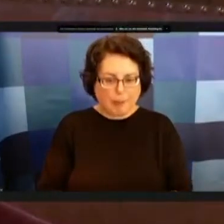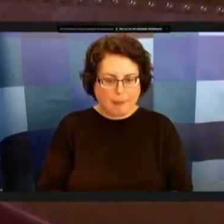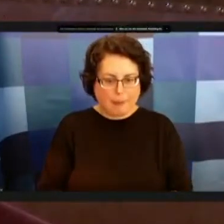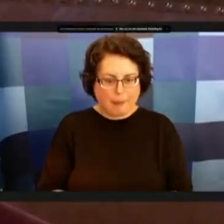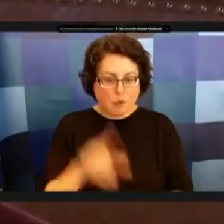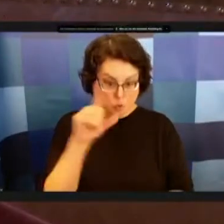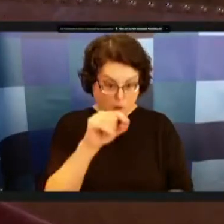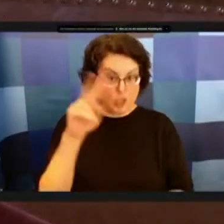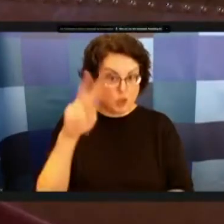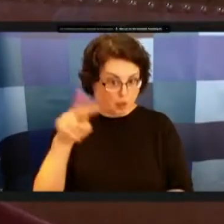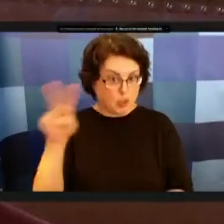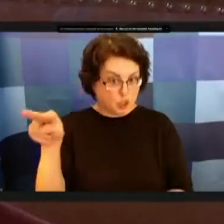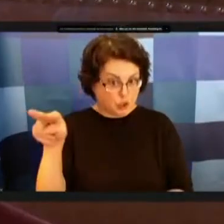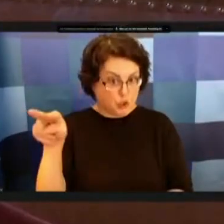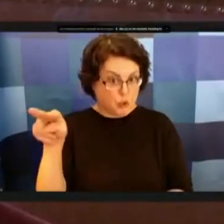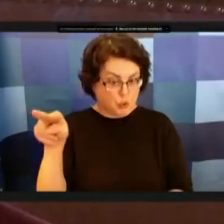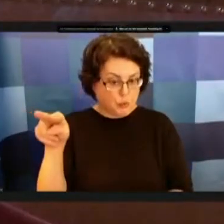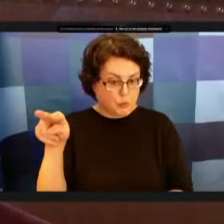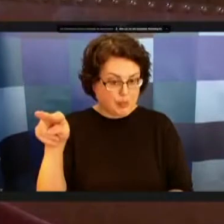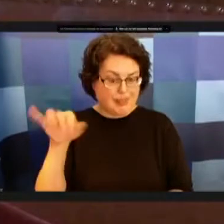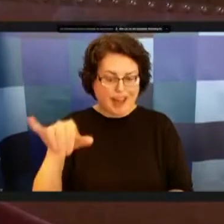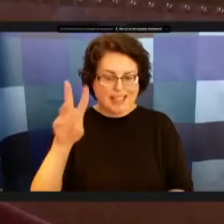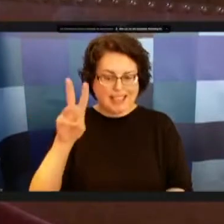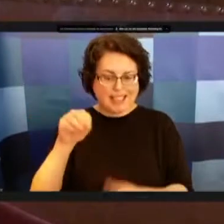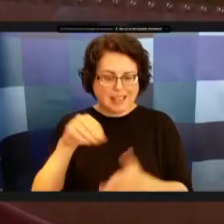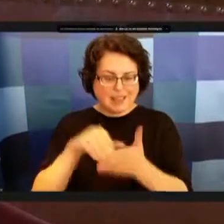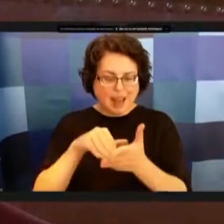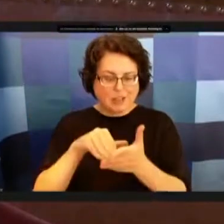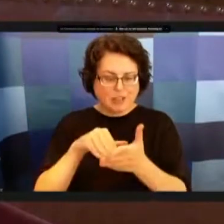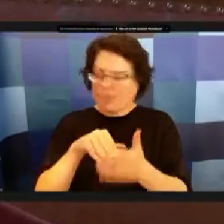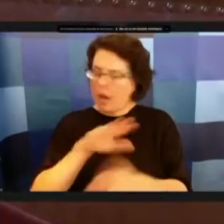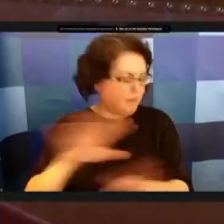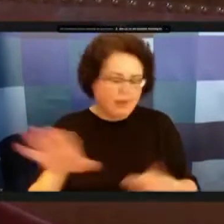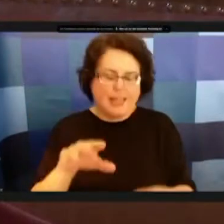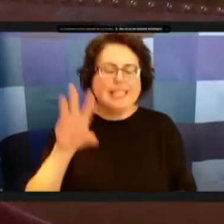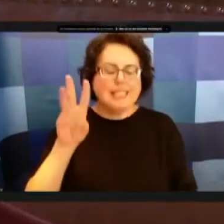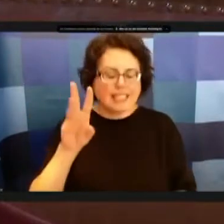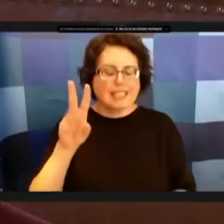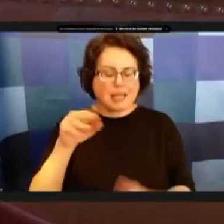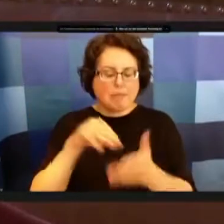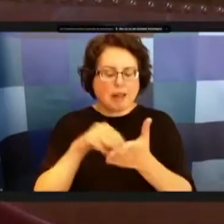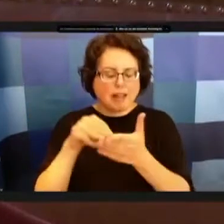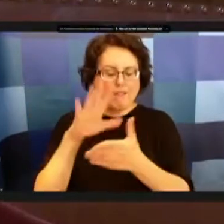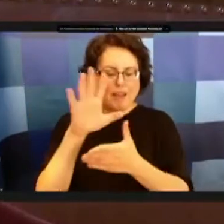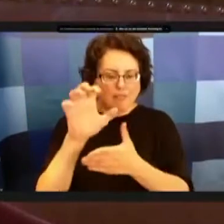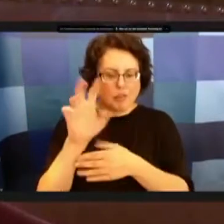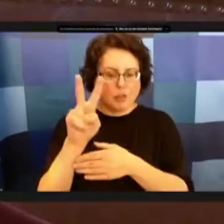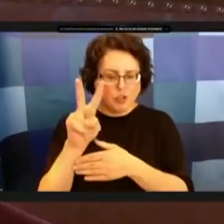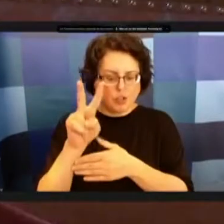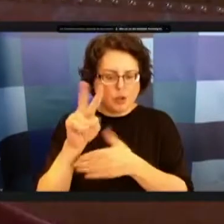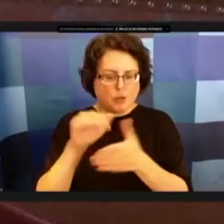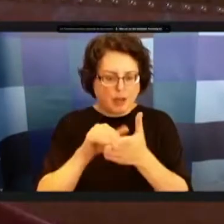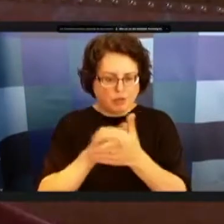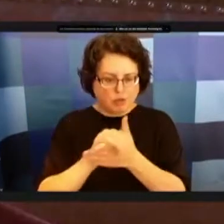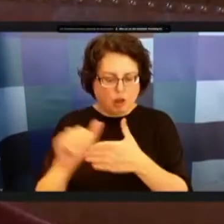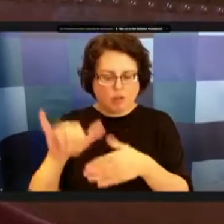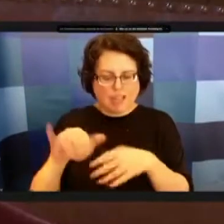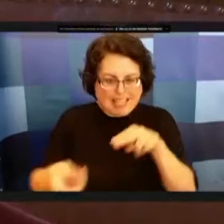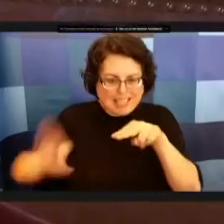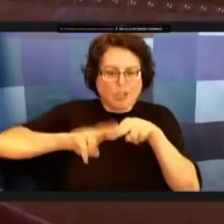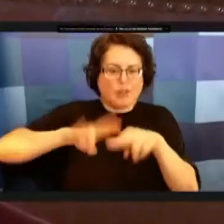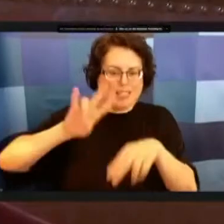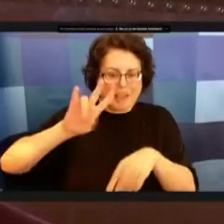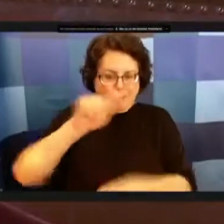uh sixty thousand or sixty million five hundred and two thousand dollars uh that's up seven percent from last year from the